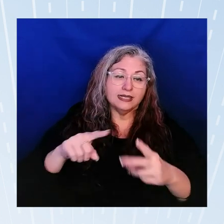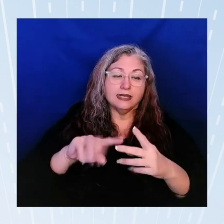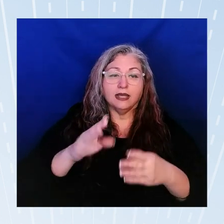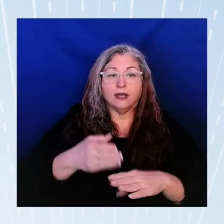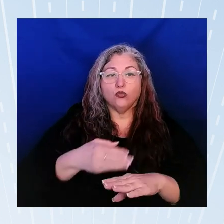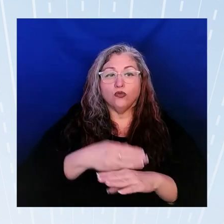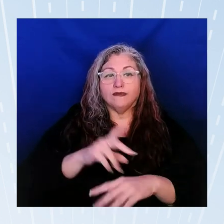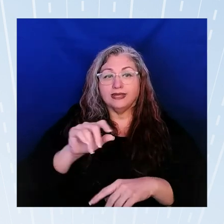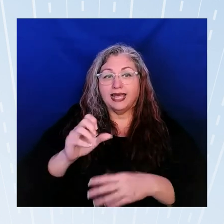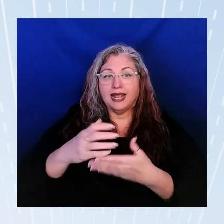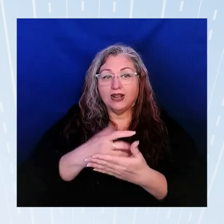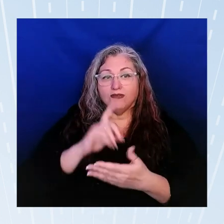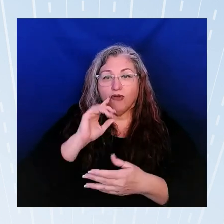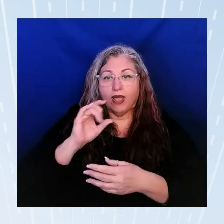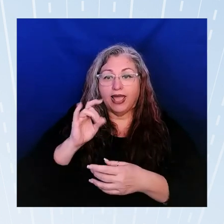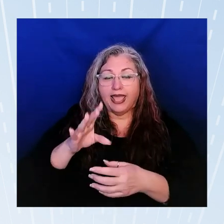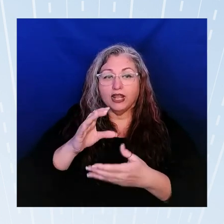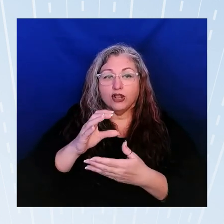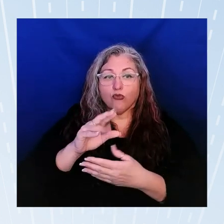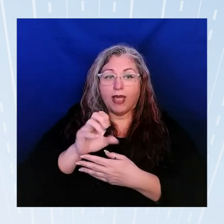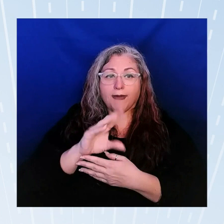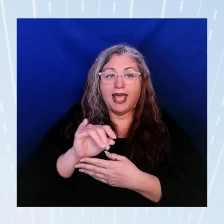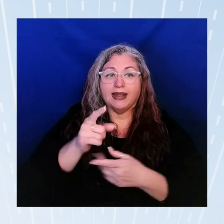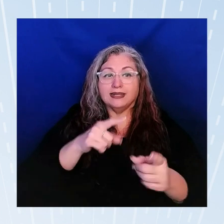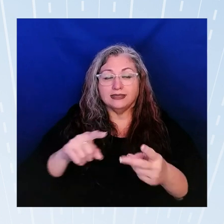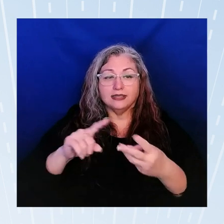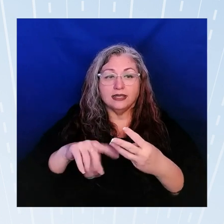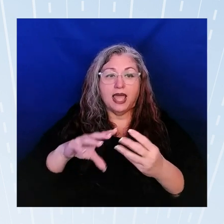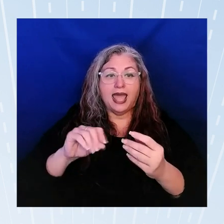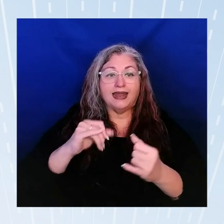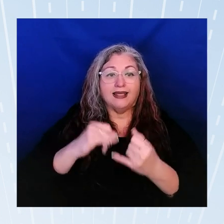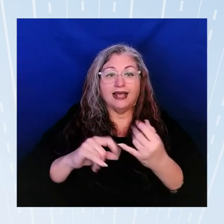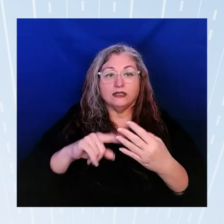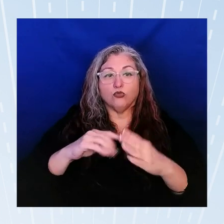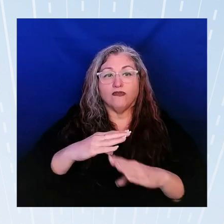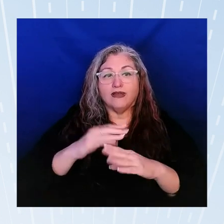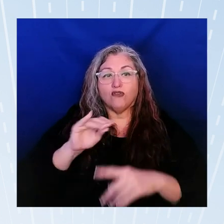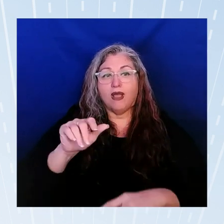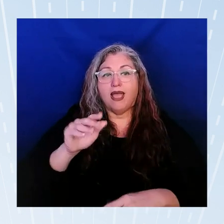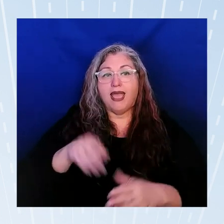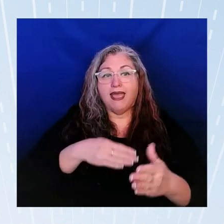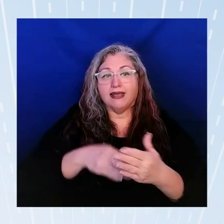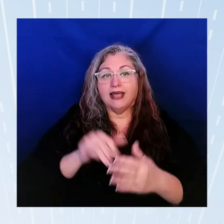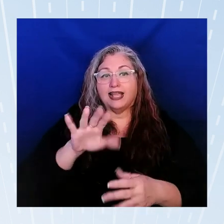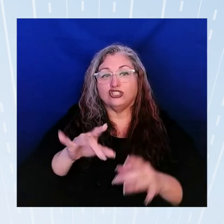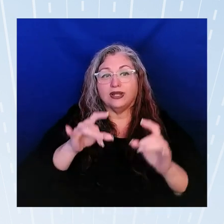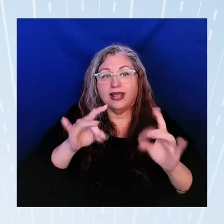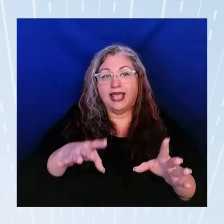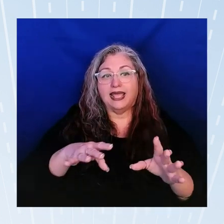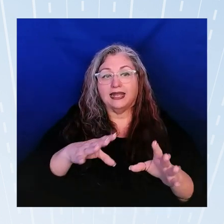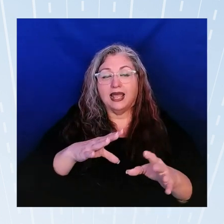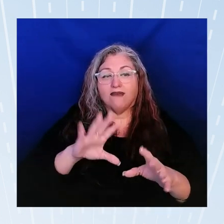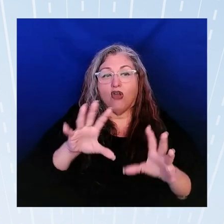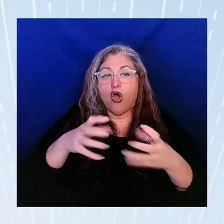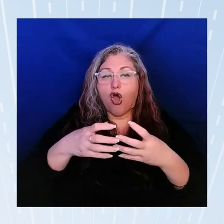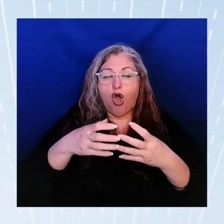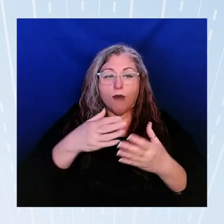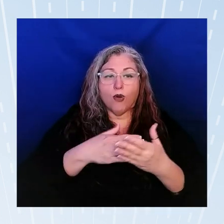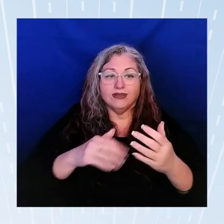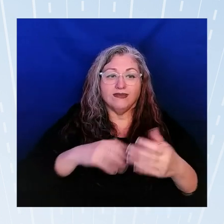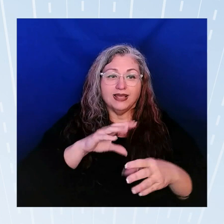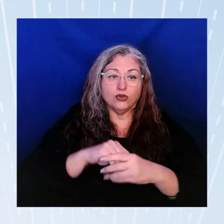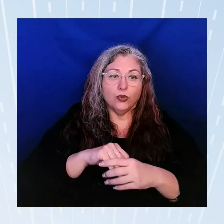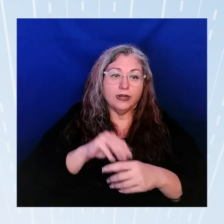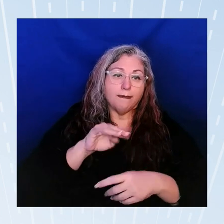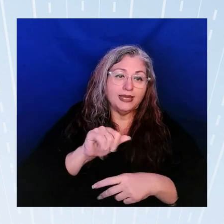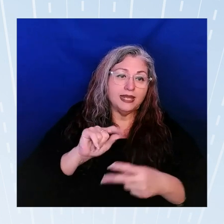collection of hate crimes and hate incidents and lastly prevention of anti-asian hate and all spheres of life including media